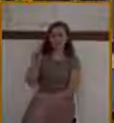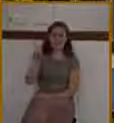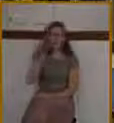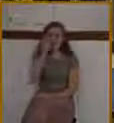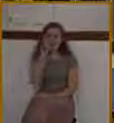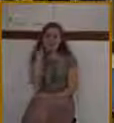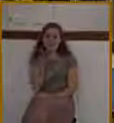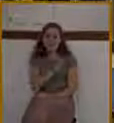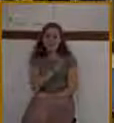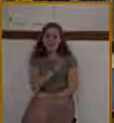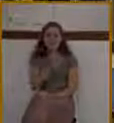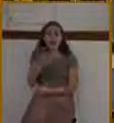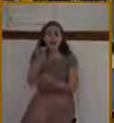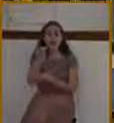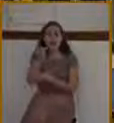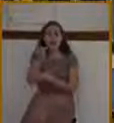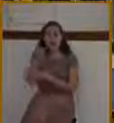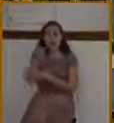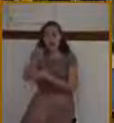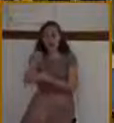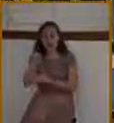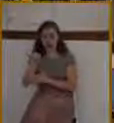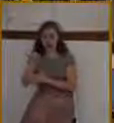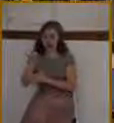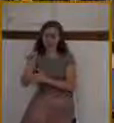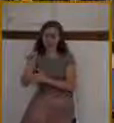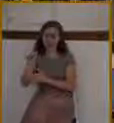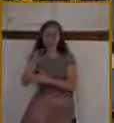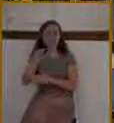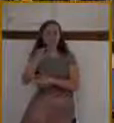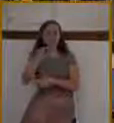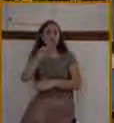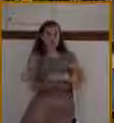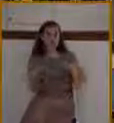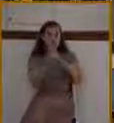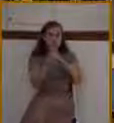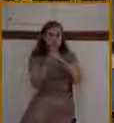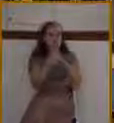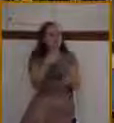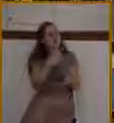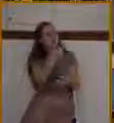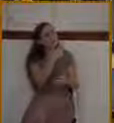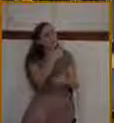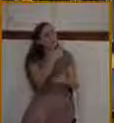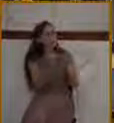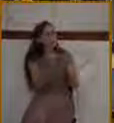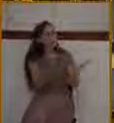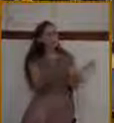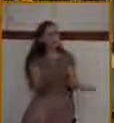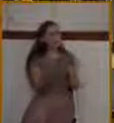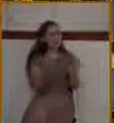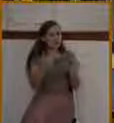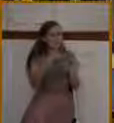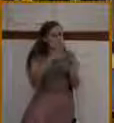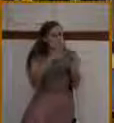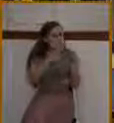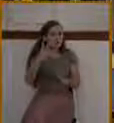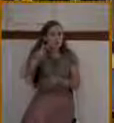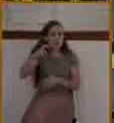so Haggai comes to them. Look at verse number 3 of chapter 2. Who is left among you that saw this house in her first glory?